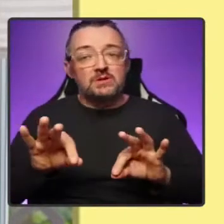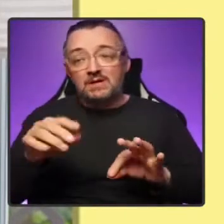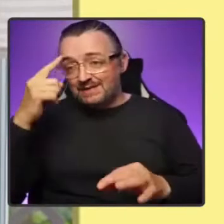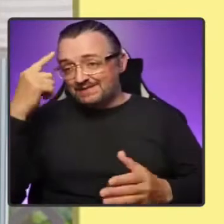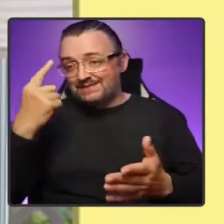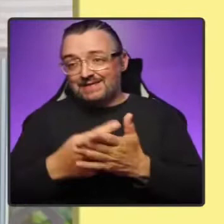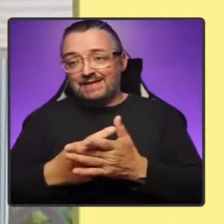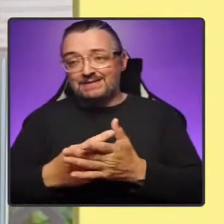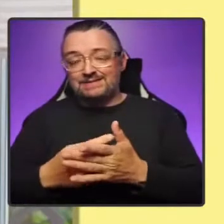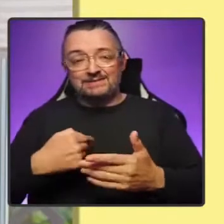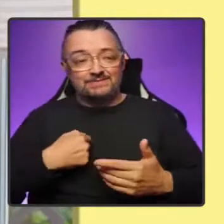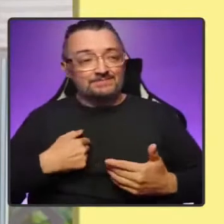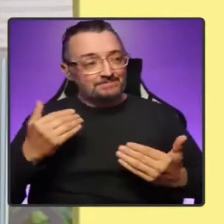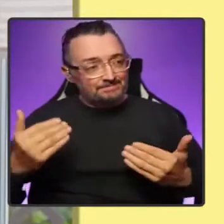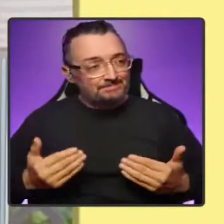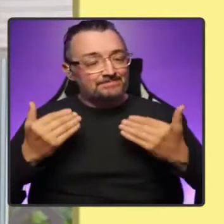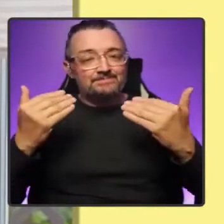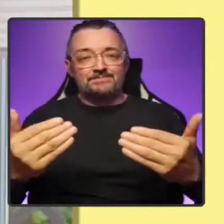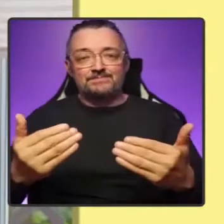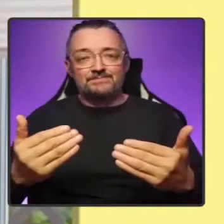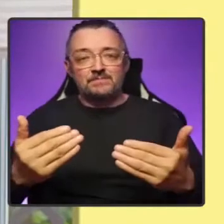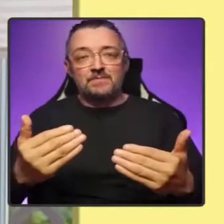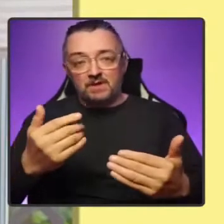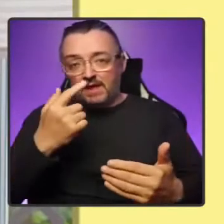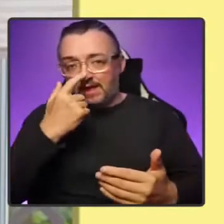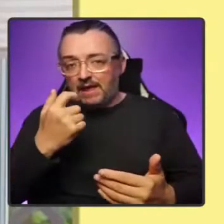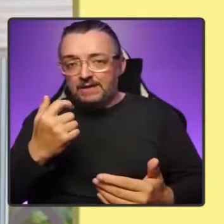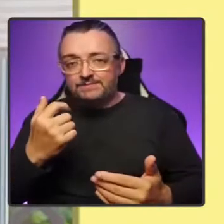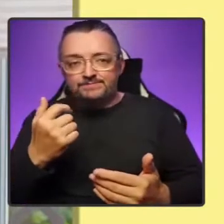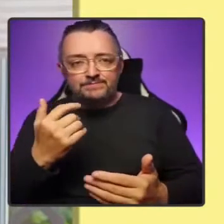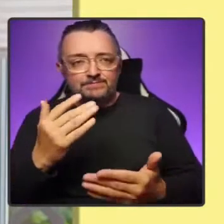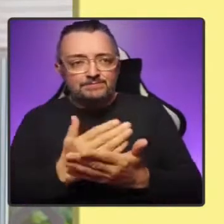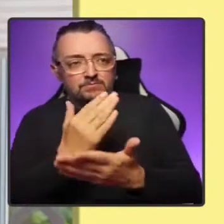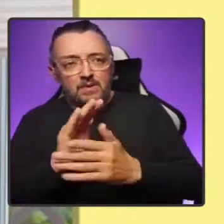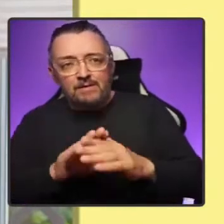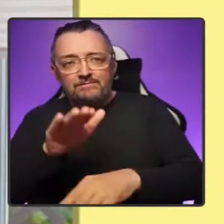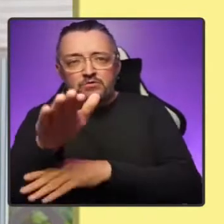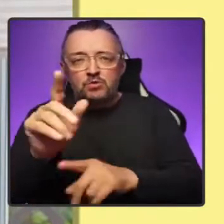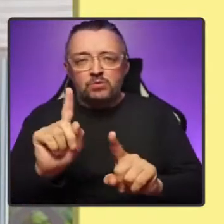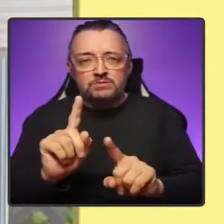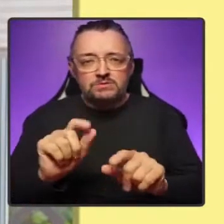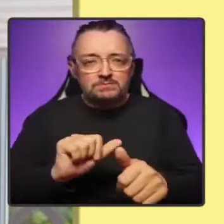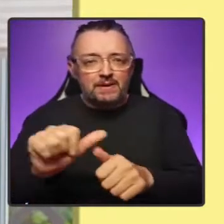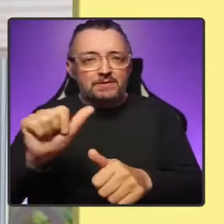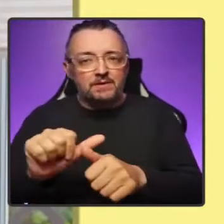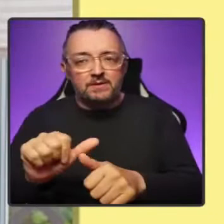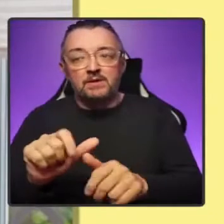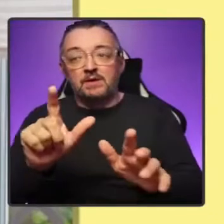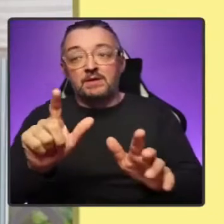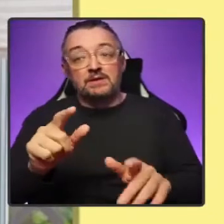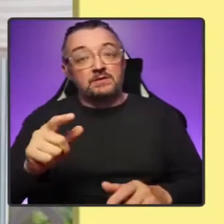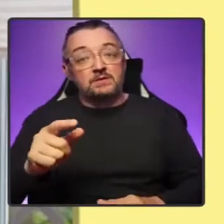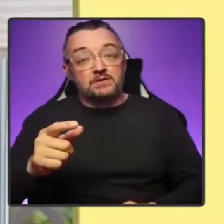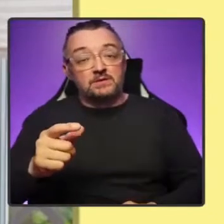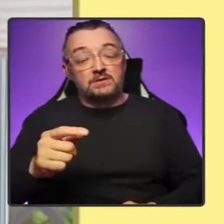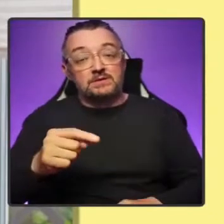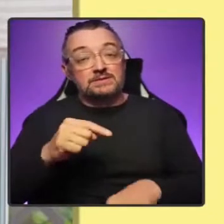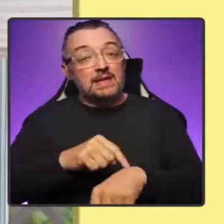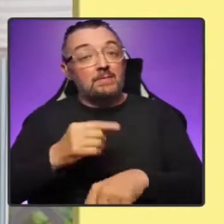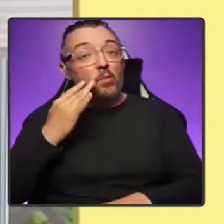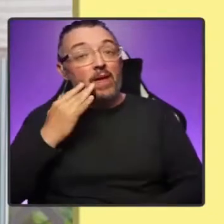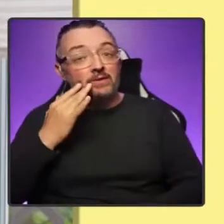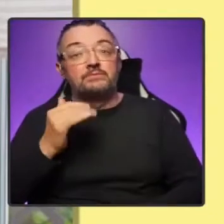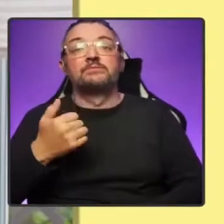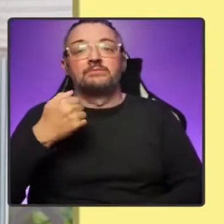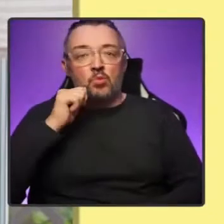our own hands and shape a better future. Trust me, the time for that choice is approaching. So let